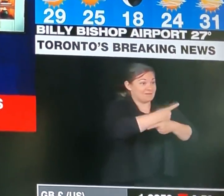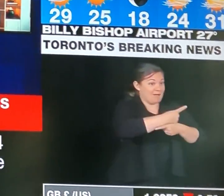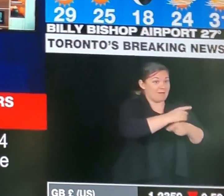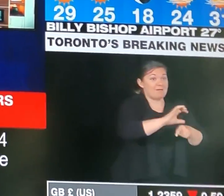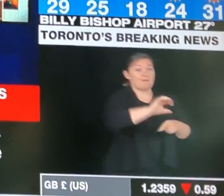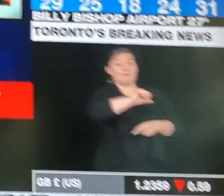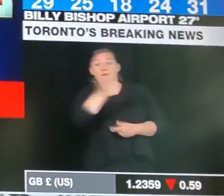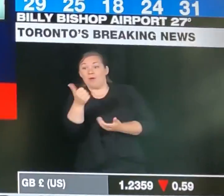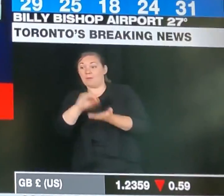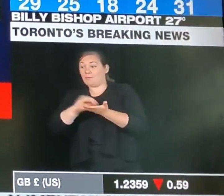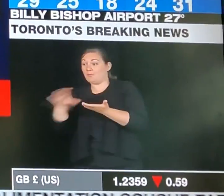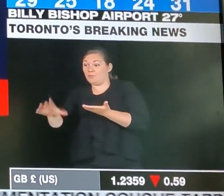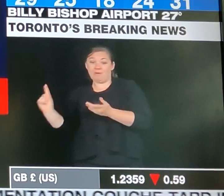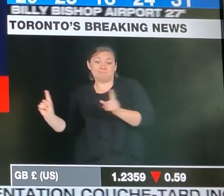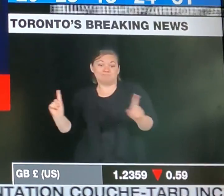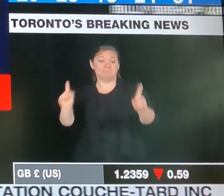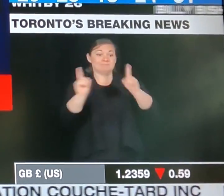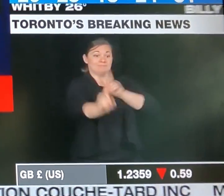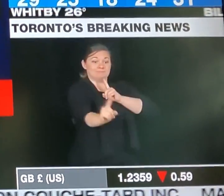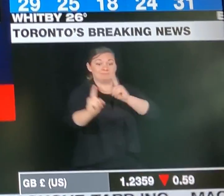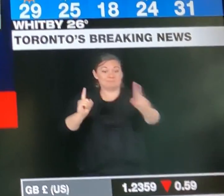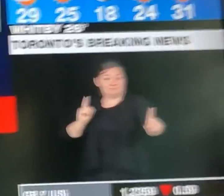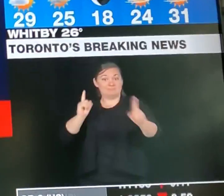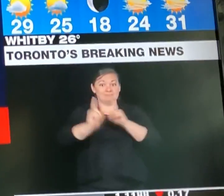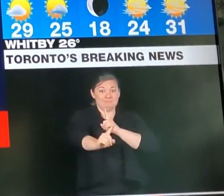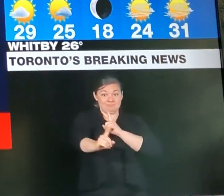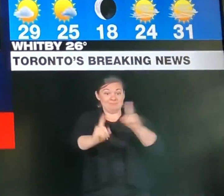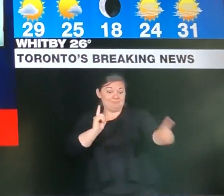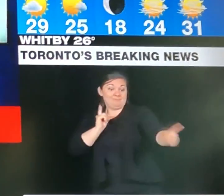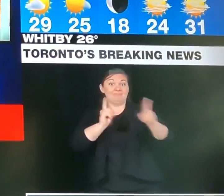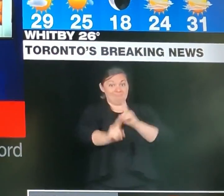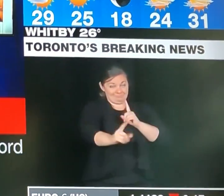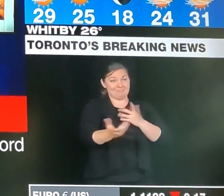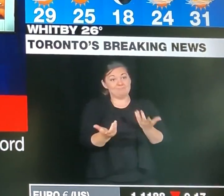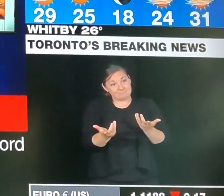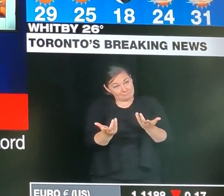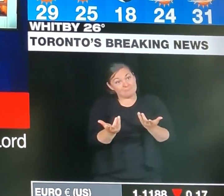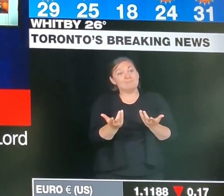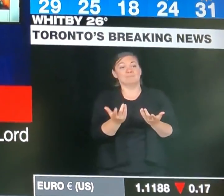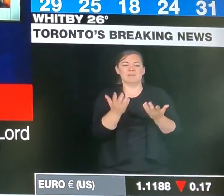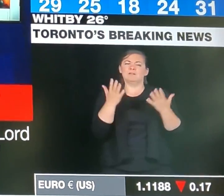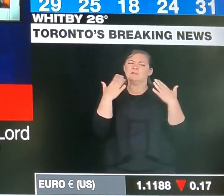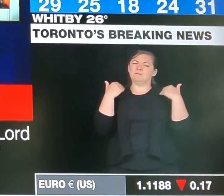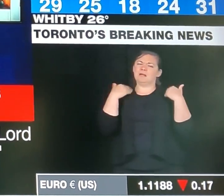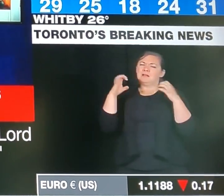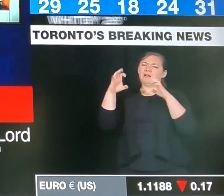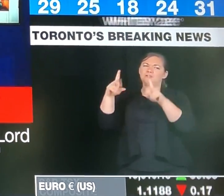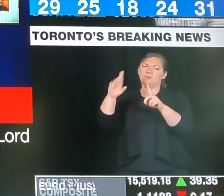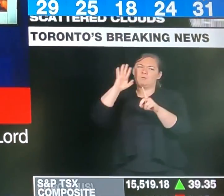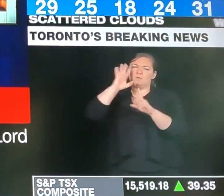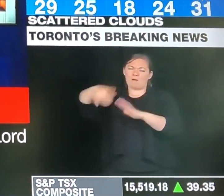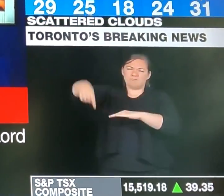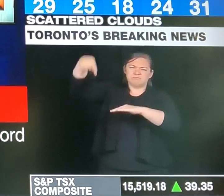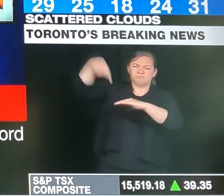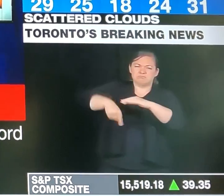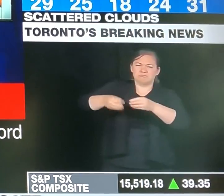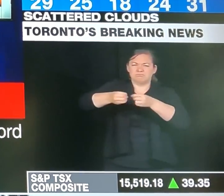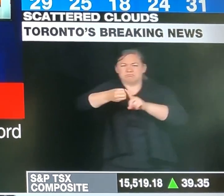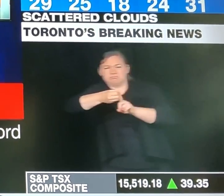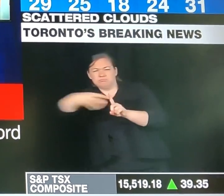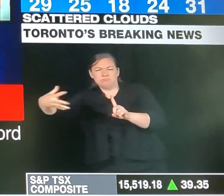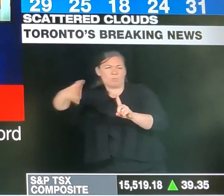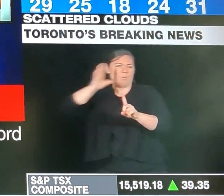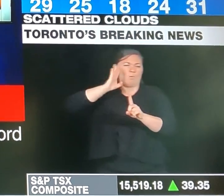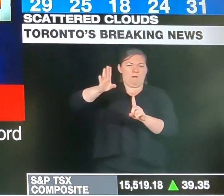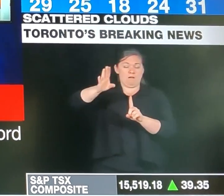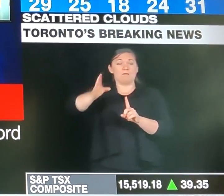your child's education. Our plan ensures that whether you live in St. Thomas or Mississauga, Ottawa or Kenora, rural